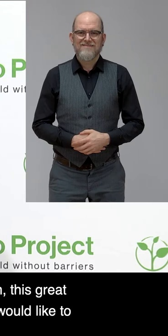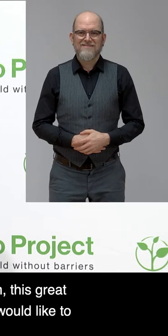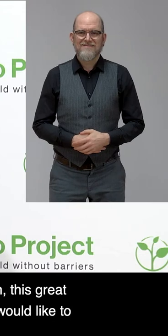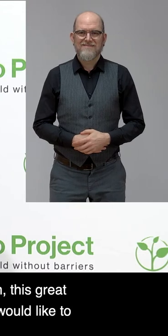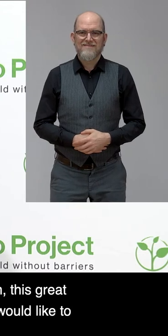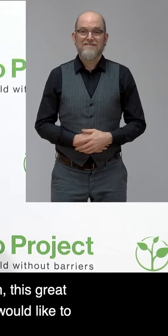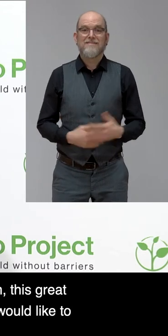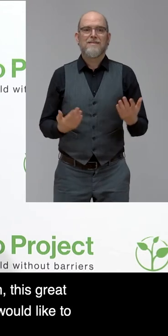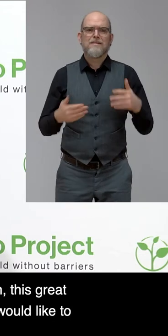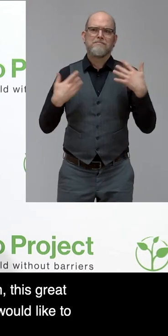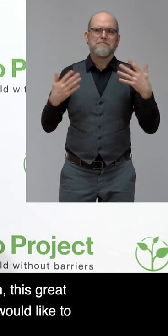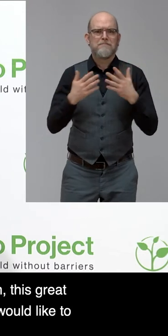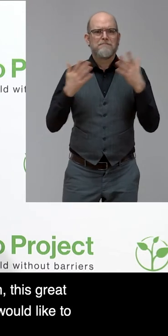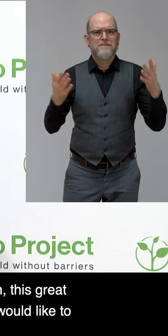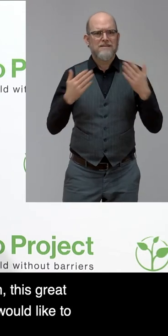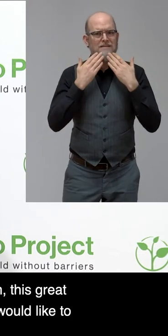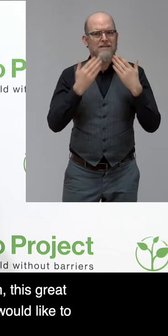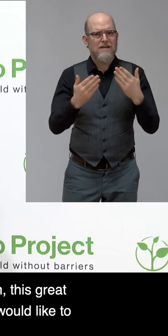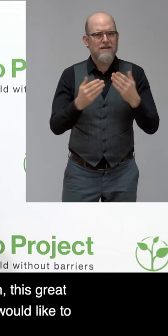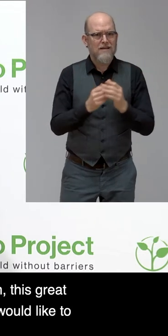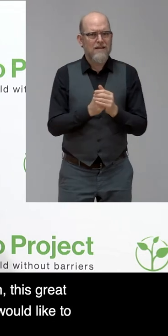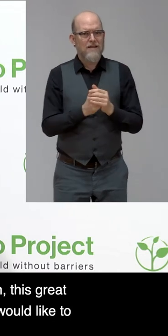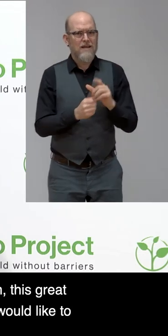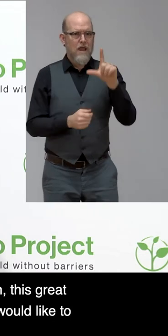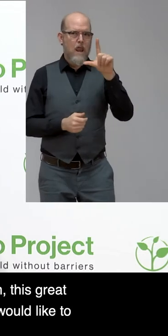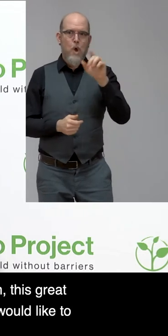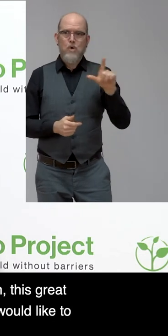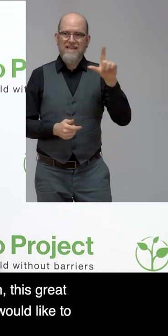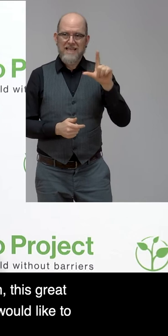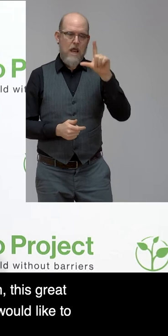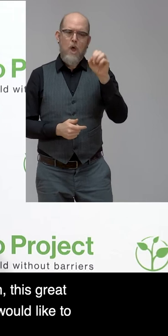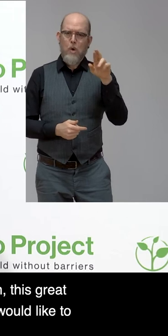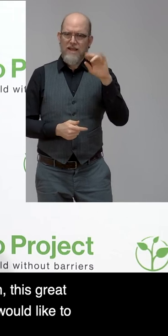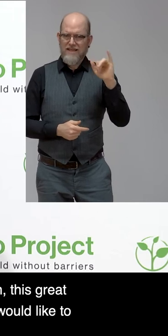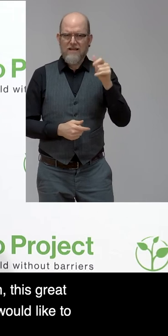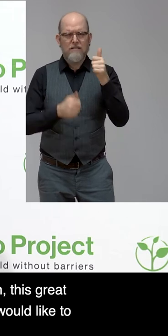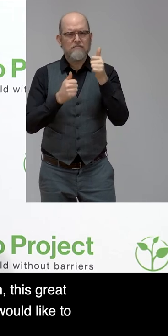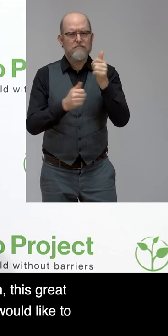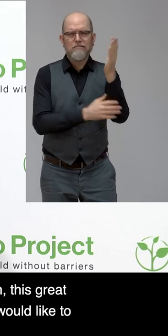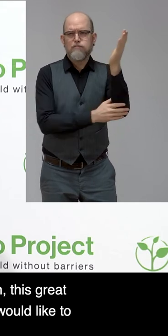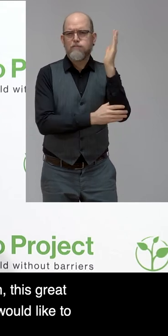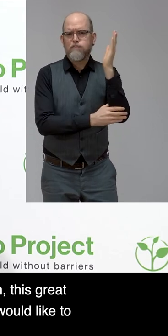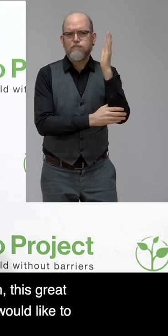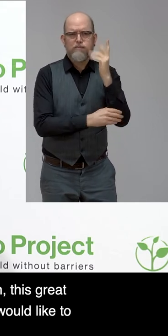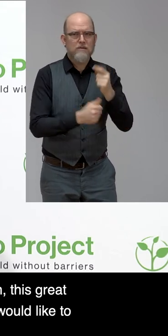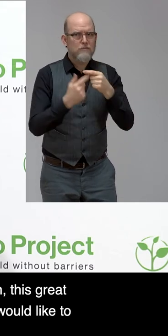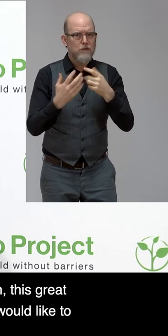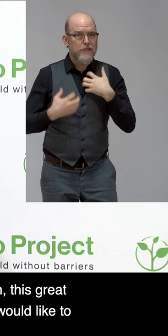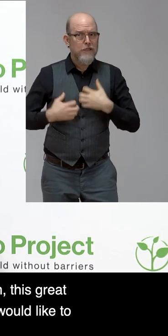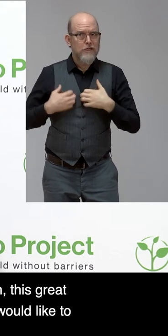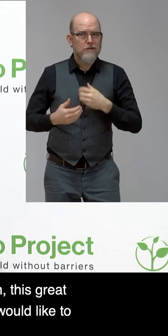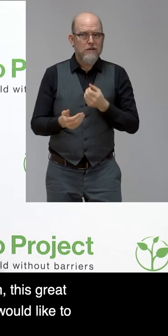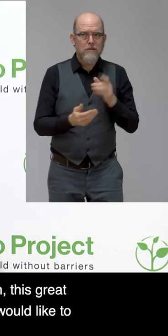Thank you so much, Lori, for this great presentation, this great keynote and the interesting report and its findings.